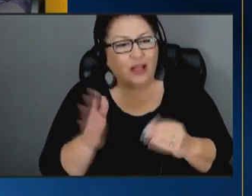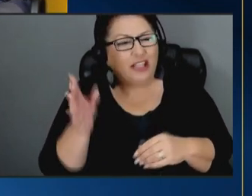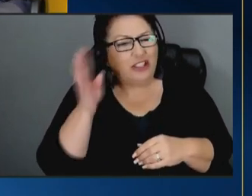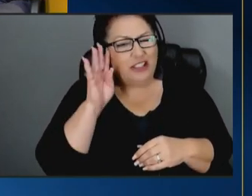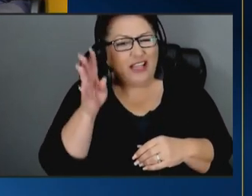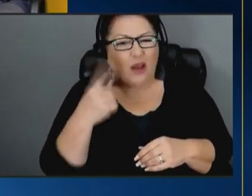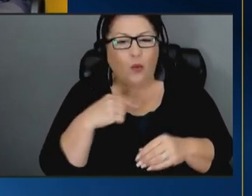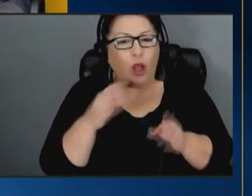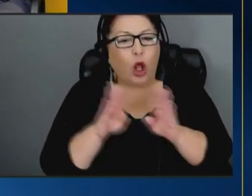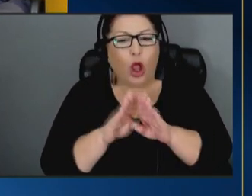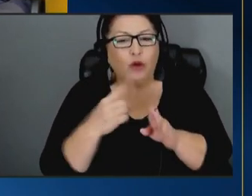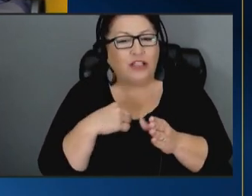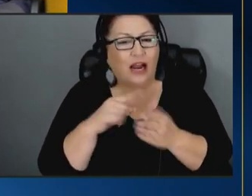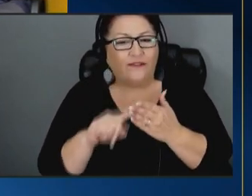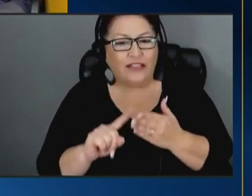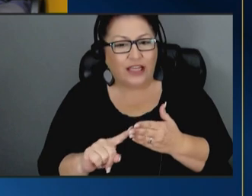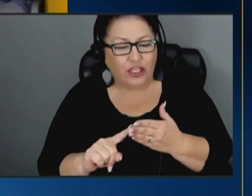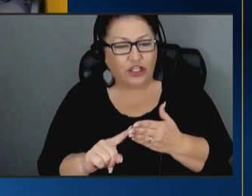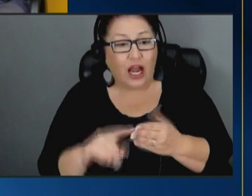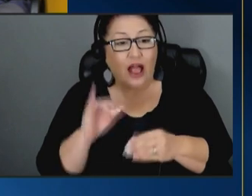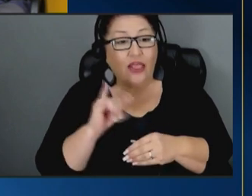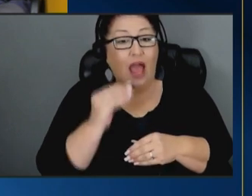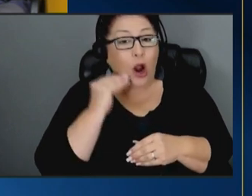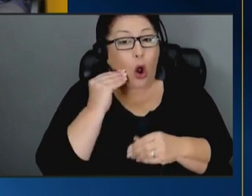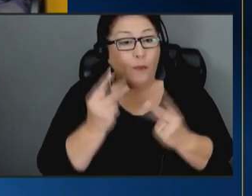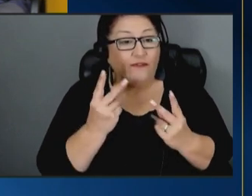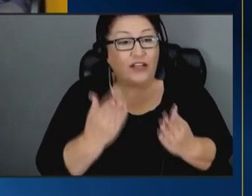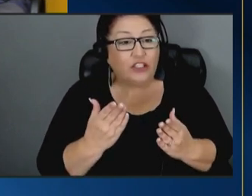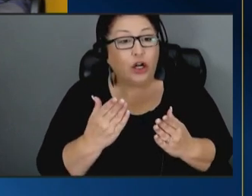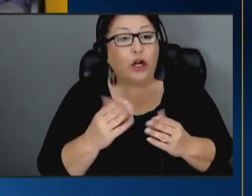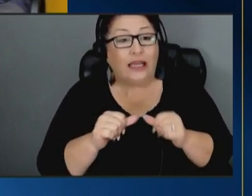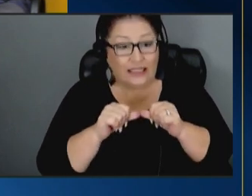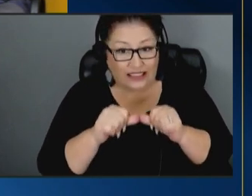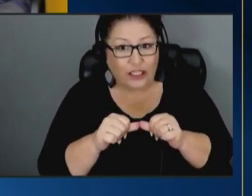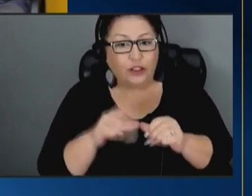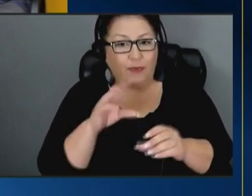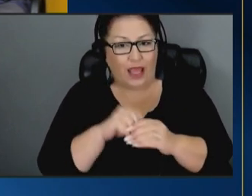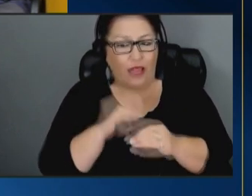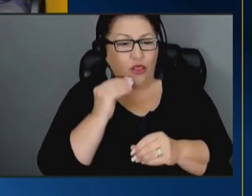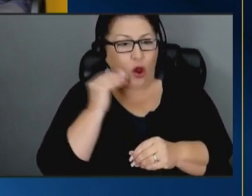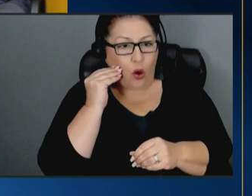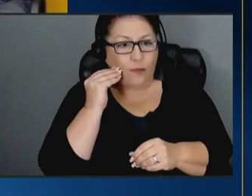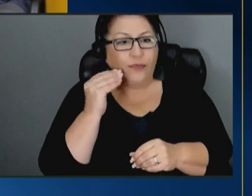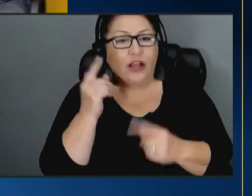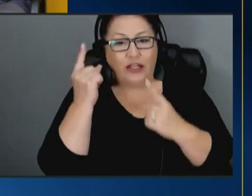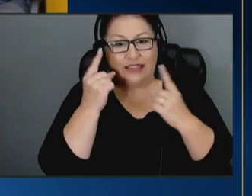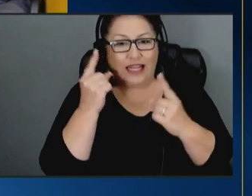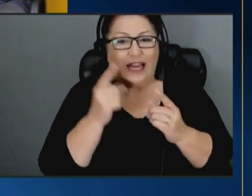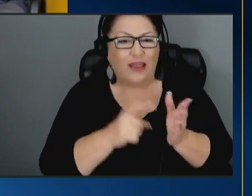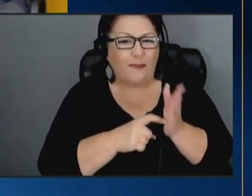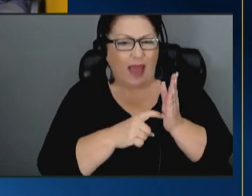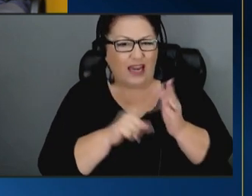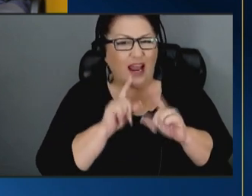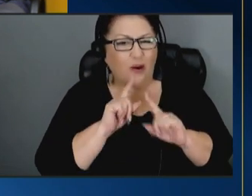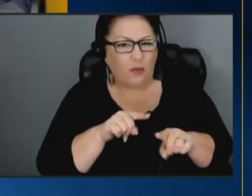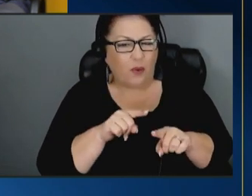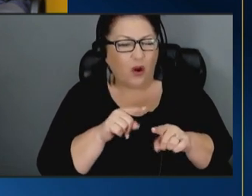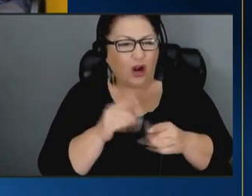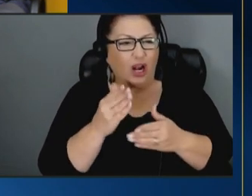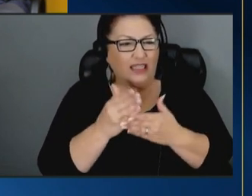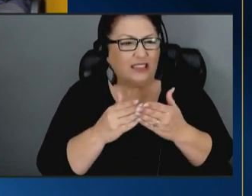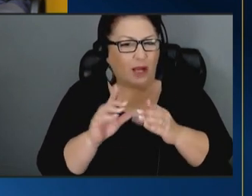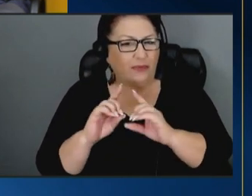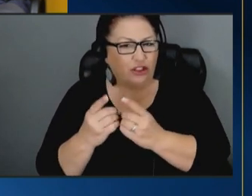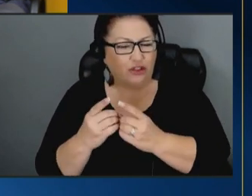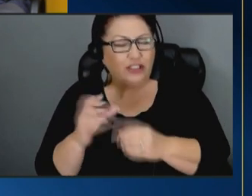our investigation that home visitor continues to be in the home they're considered a mandated reporter probably in some jurisdictions and so this